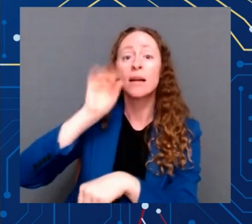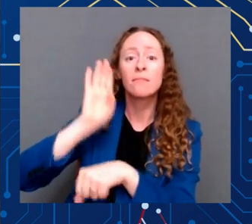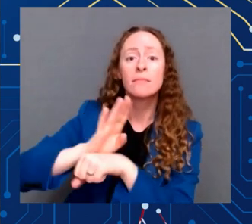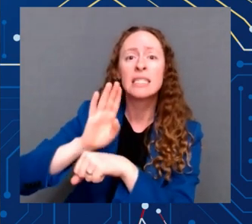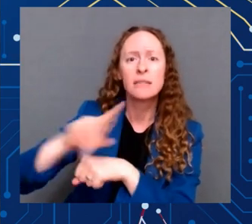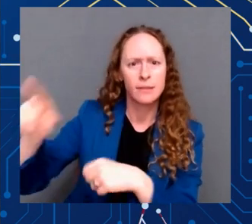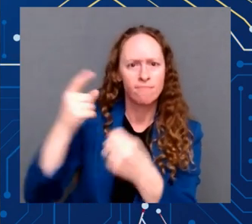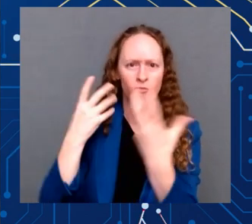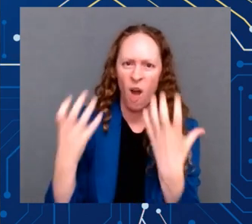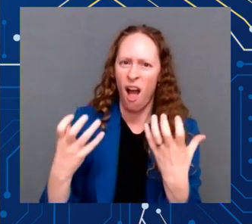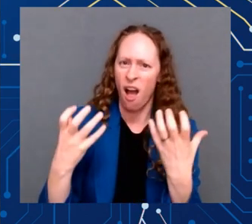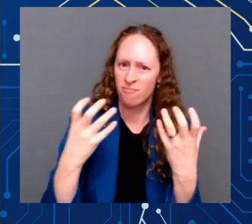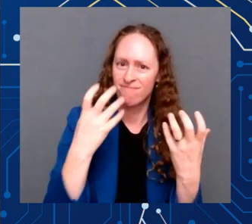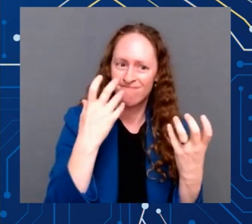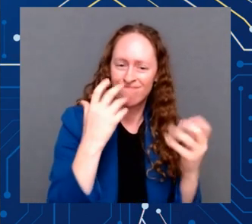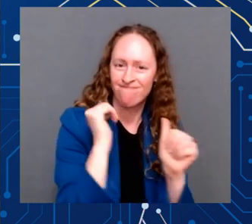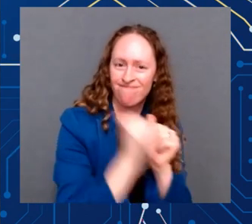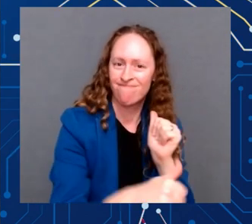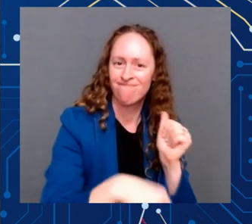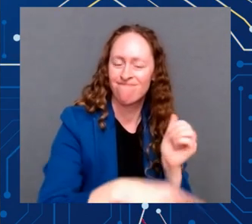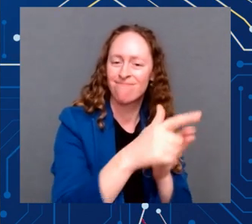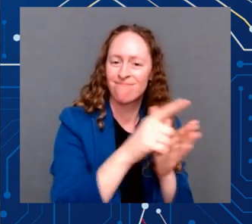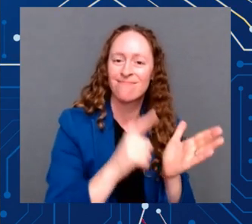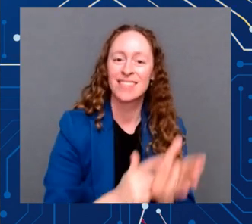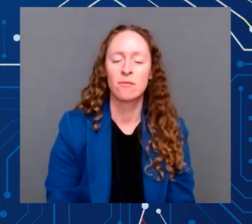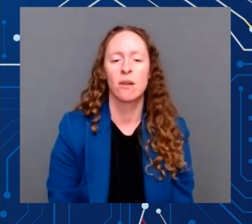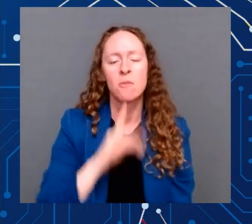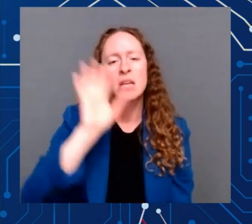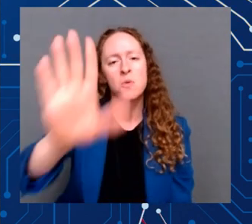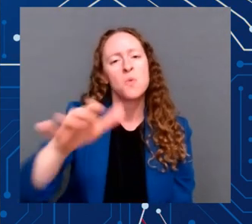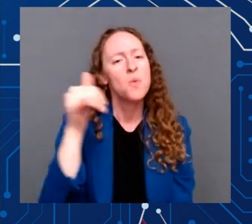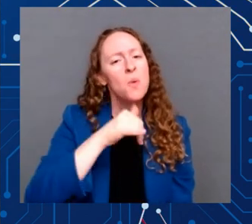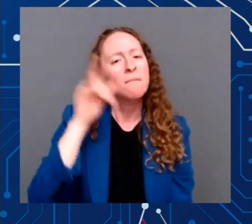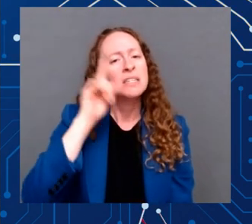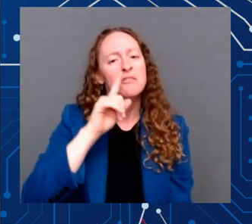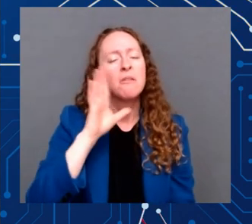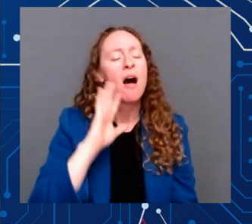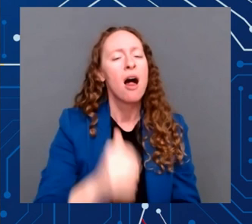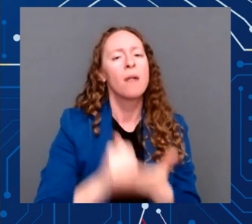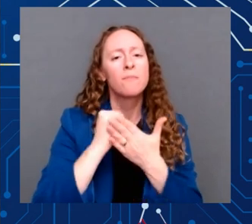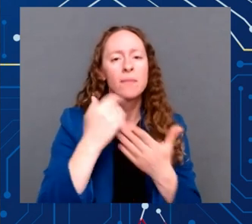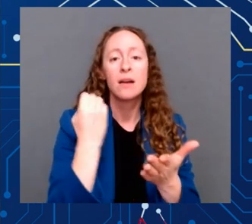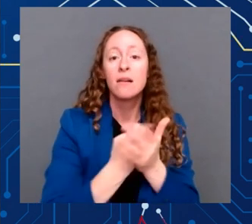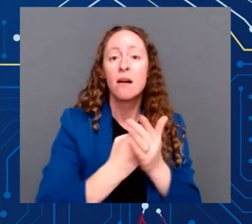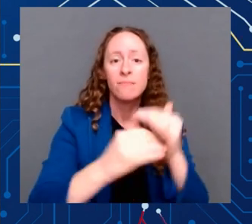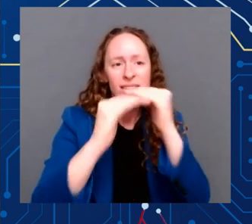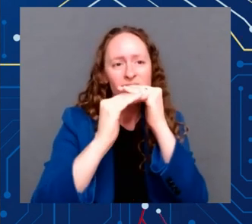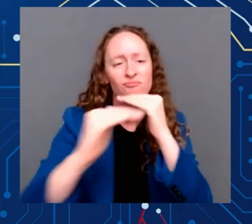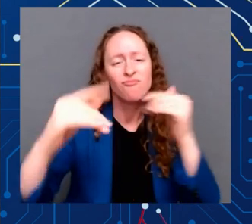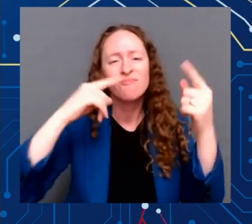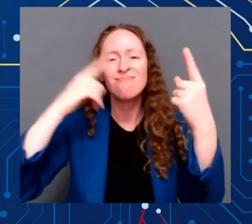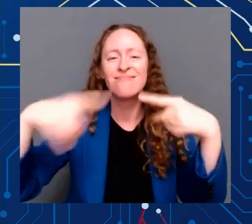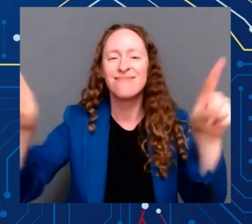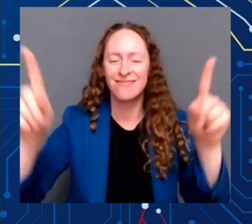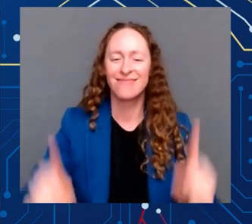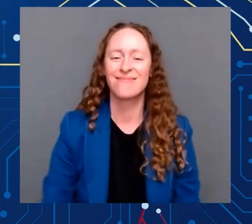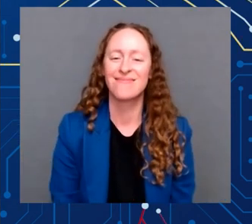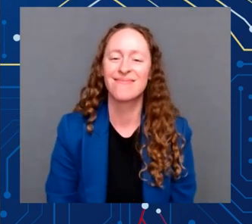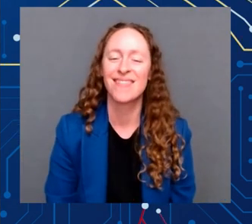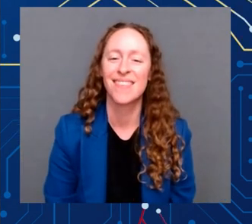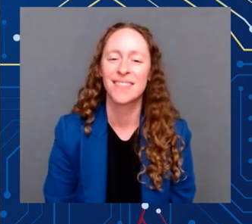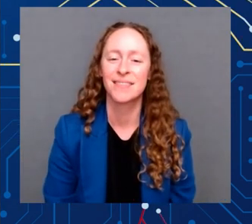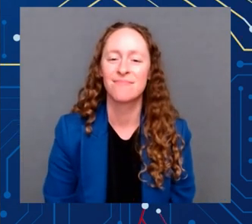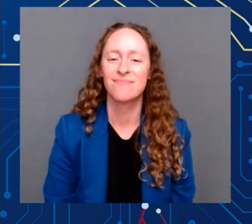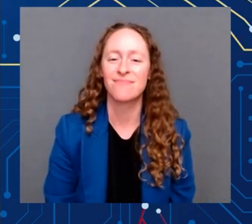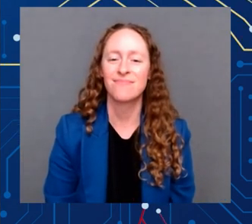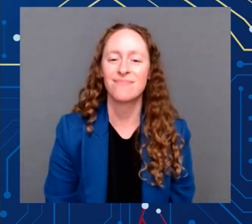many of whom are here today. Indeed, because of the remarkable accomplishments of everyone here, the CHIPS and Science Act is